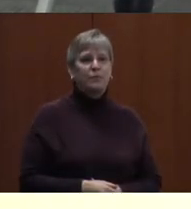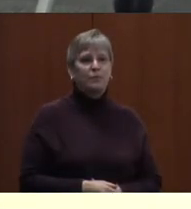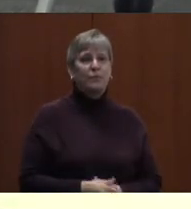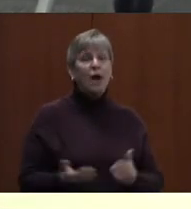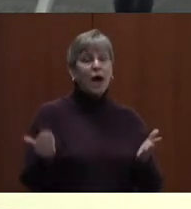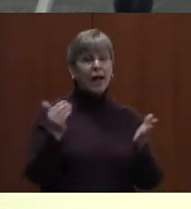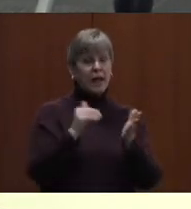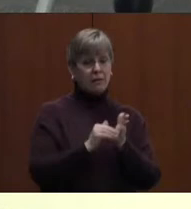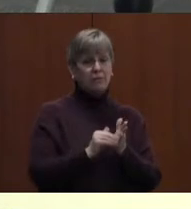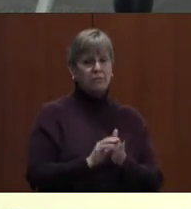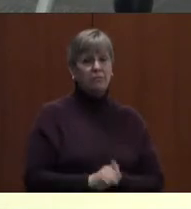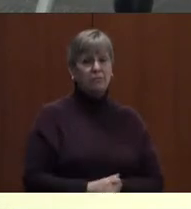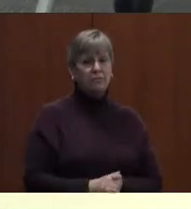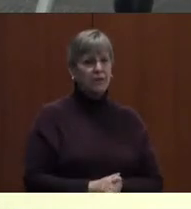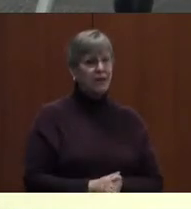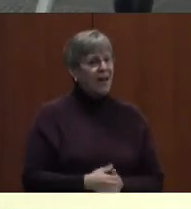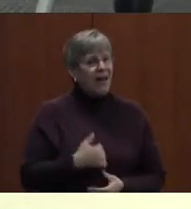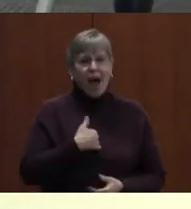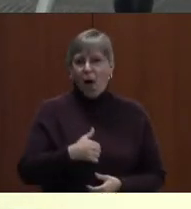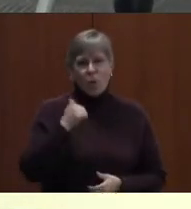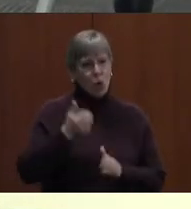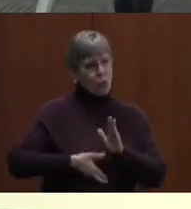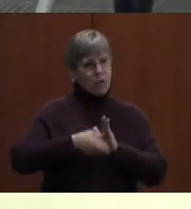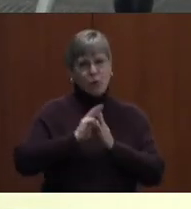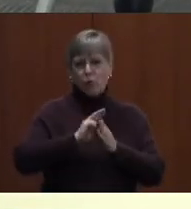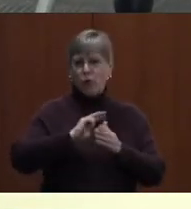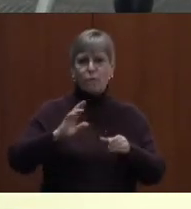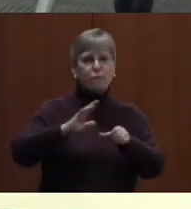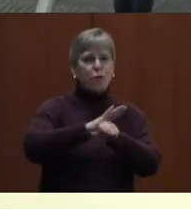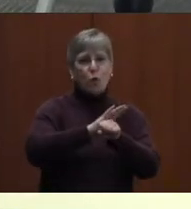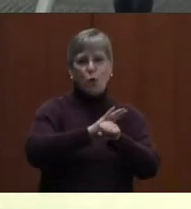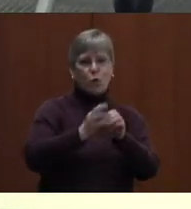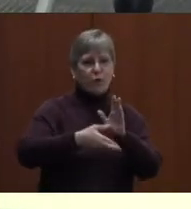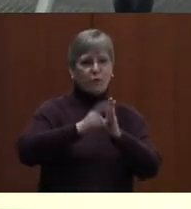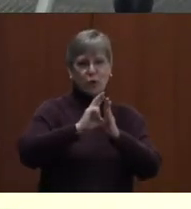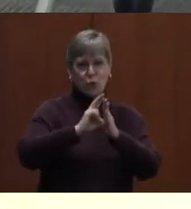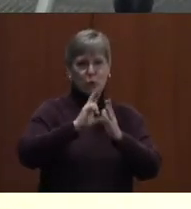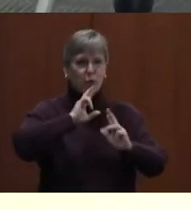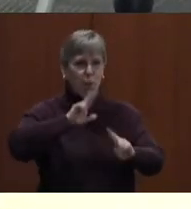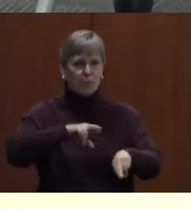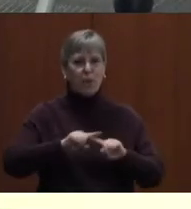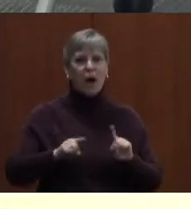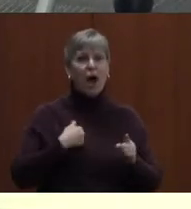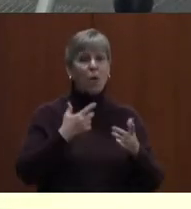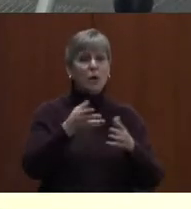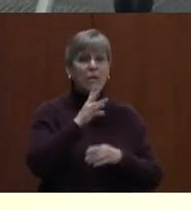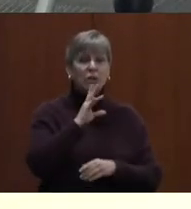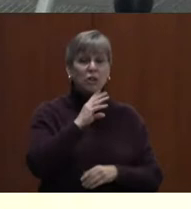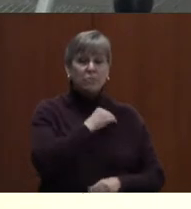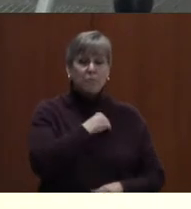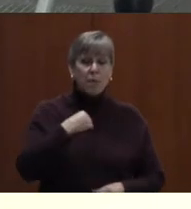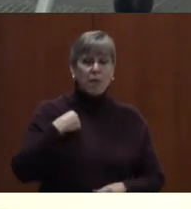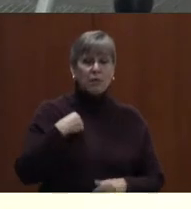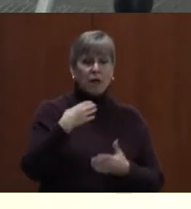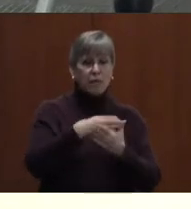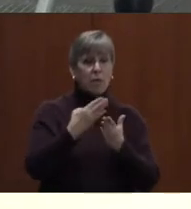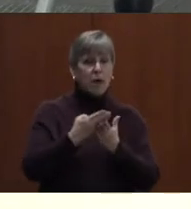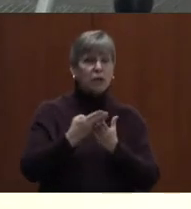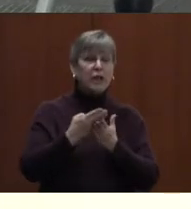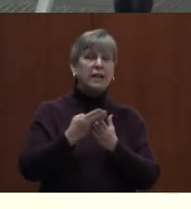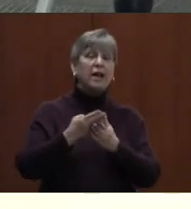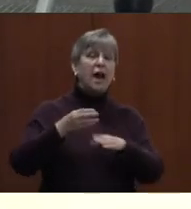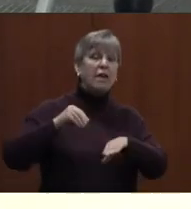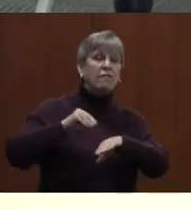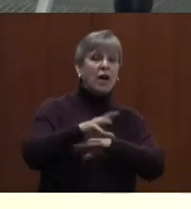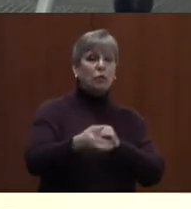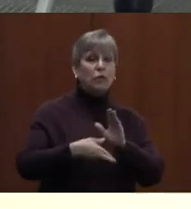Again, I won't go through the whole review, but I did want to mention that the members of the Budget Advisory Review Committee